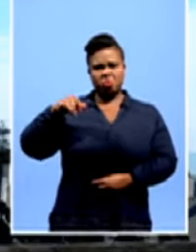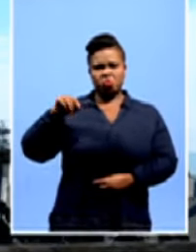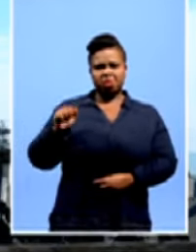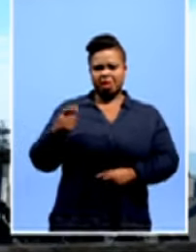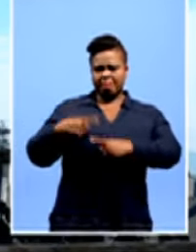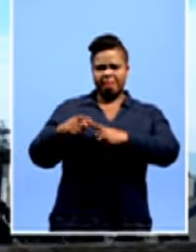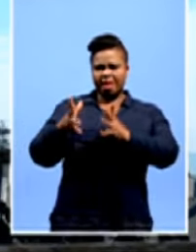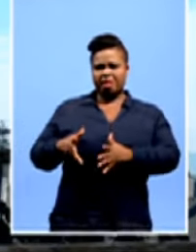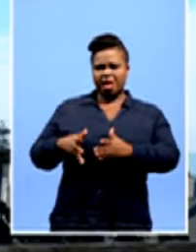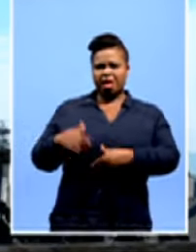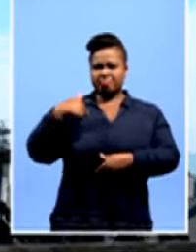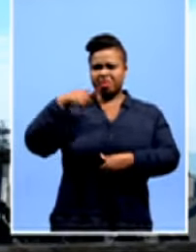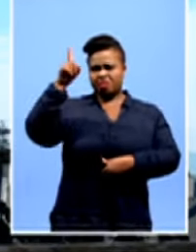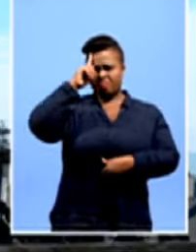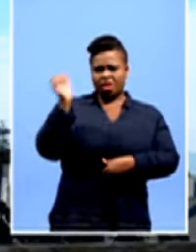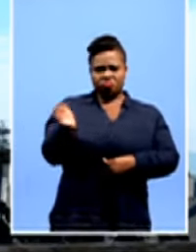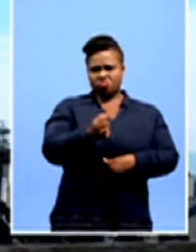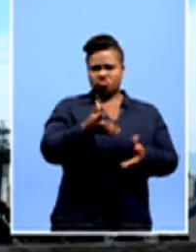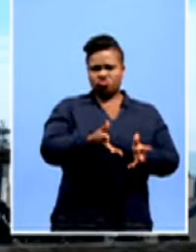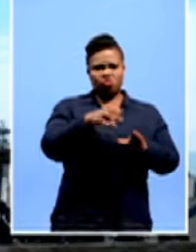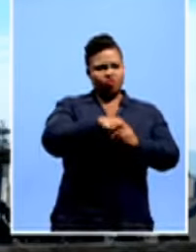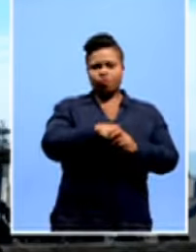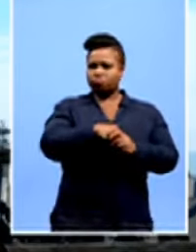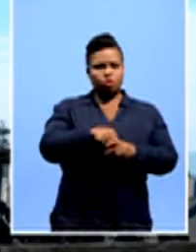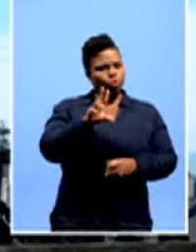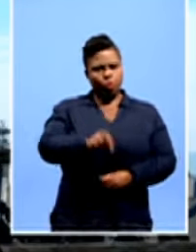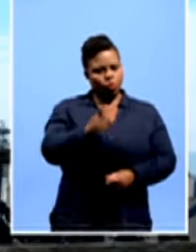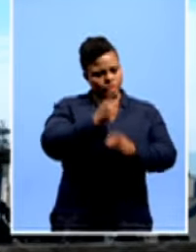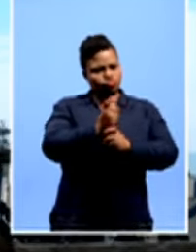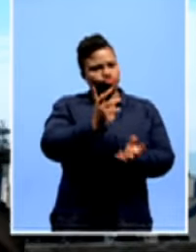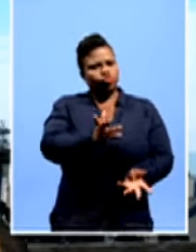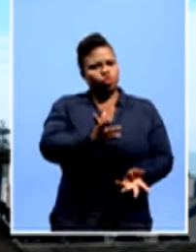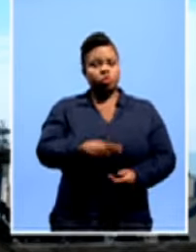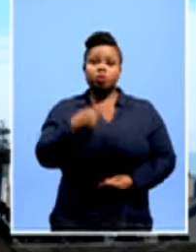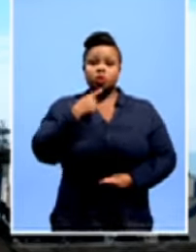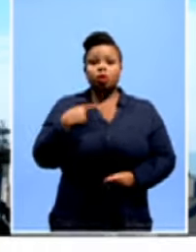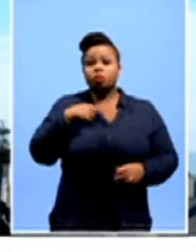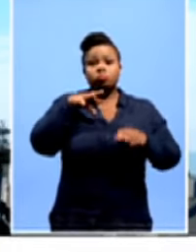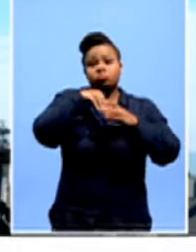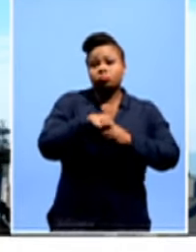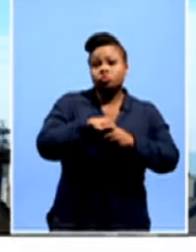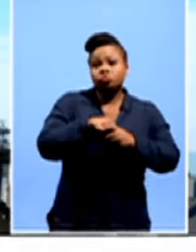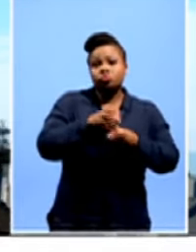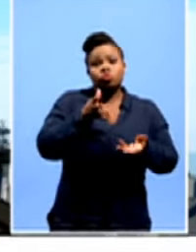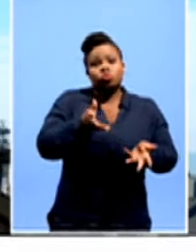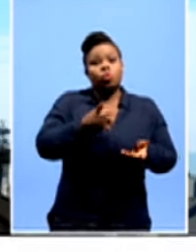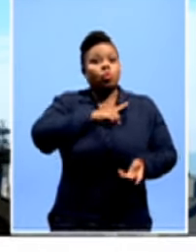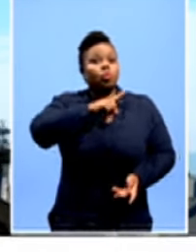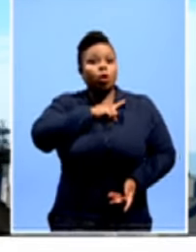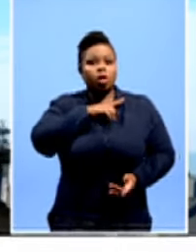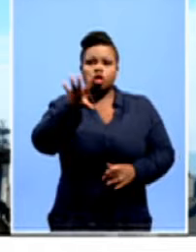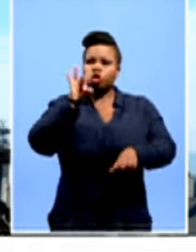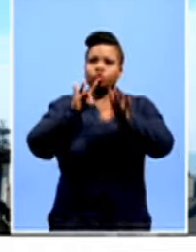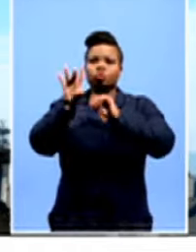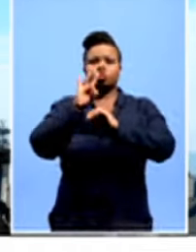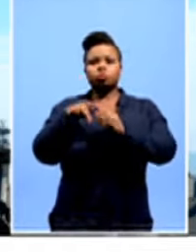That's what I've said earlier on. He maintains that he became part and parcel of the bigger picture because he was